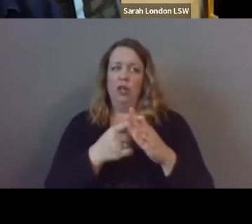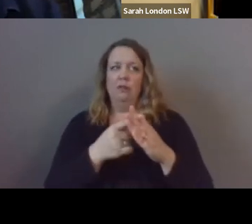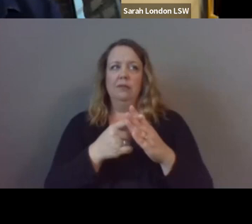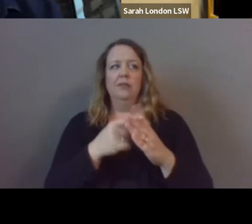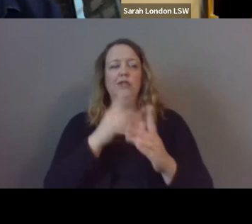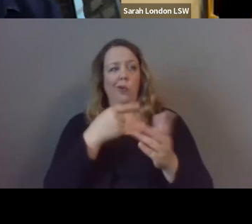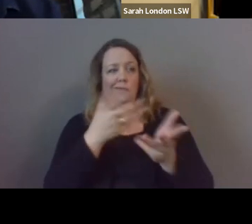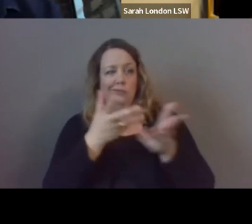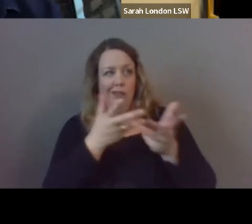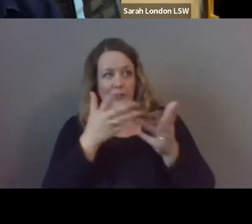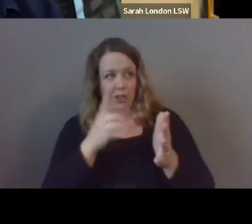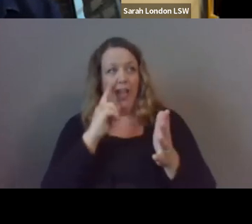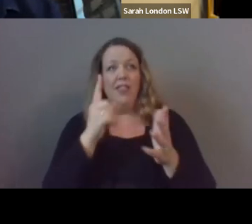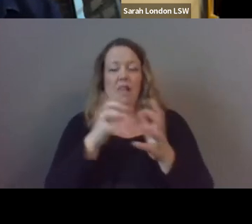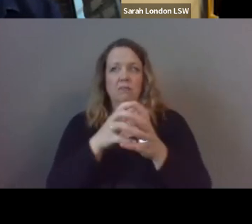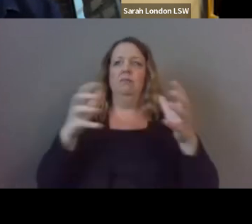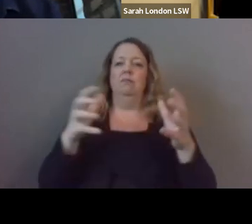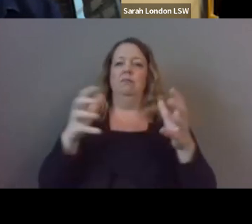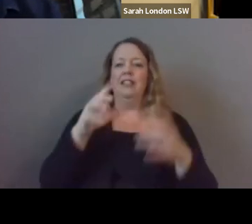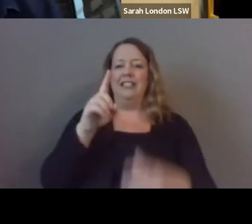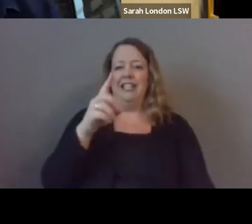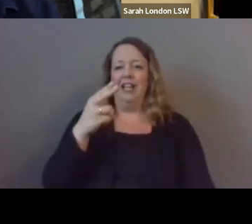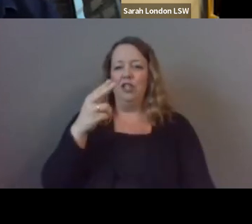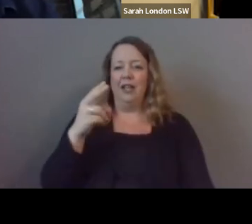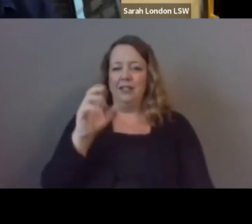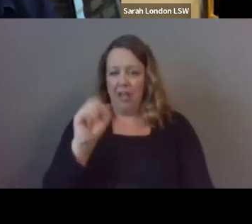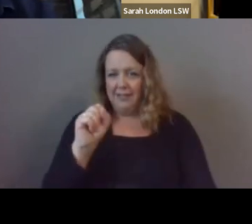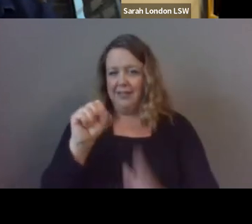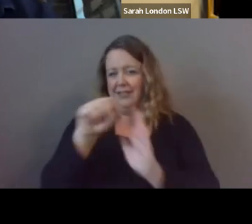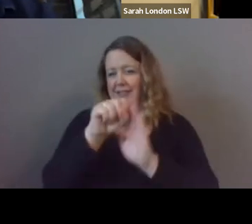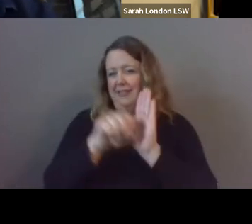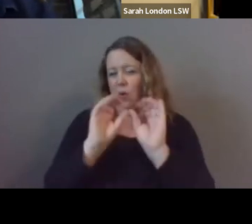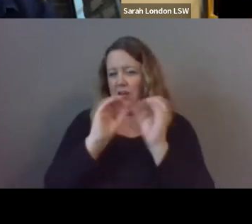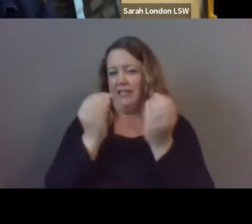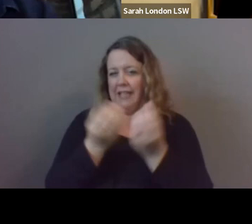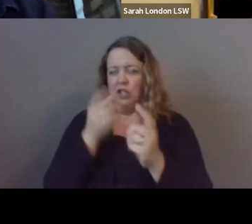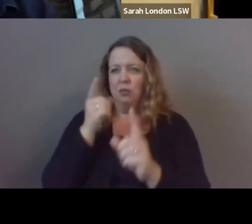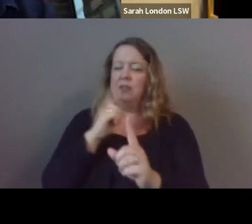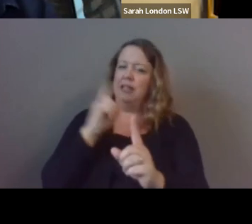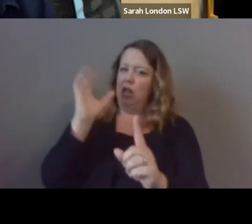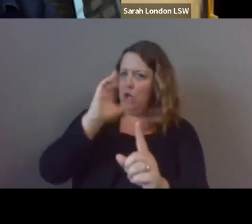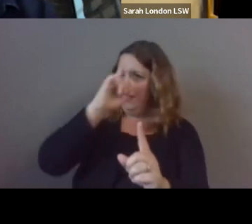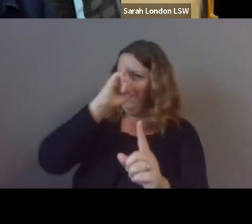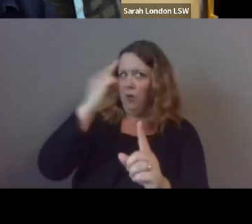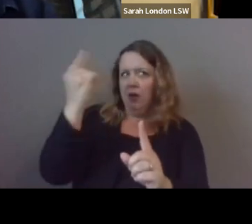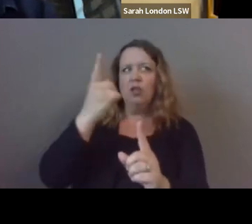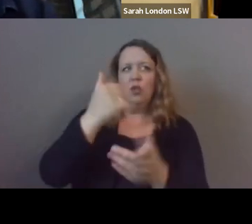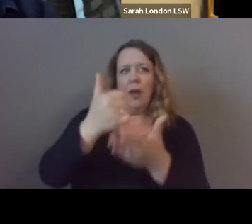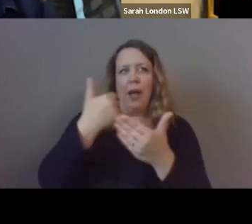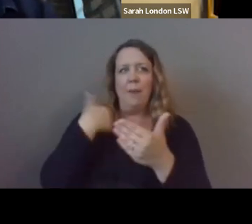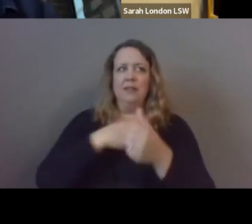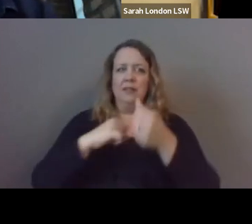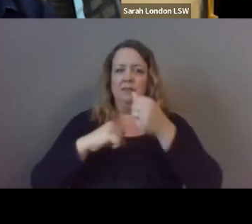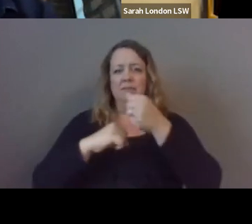dhhs who was looking for an organization willing to um really bridge a big gap for us in southern